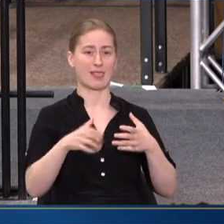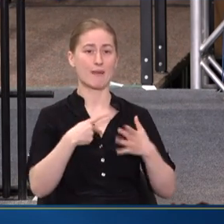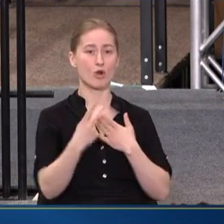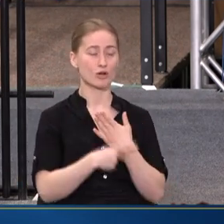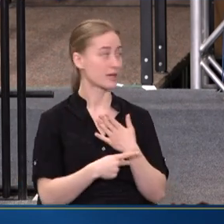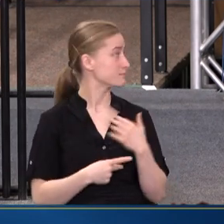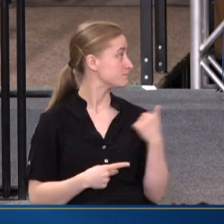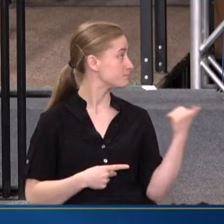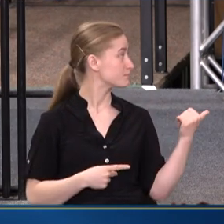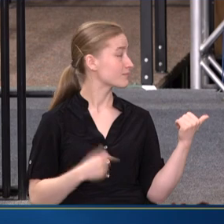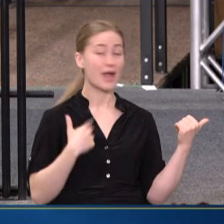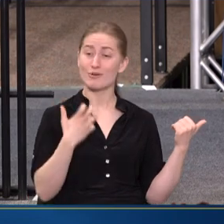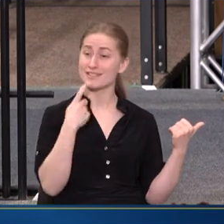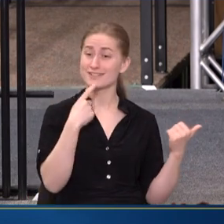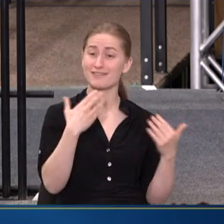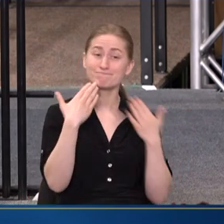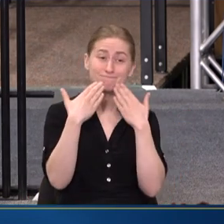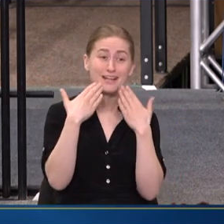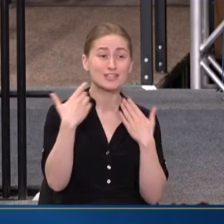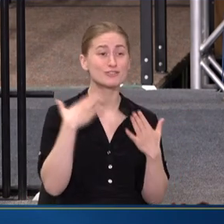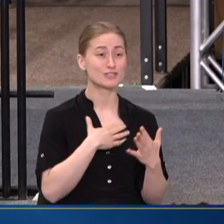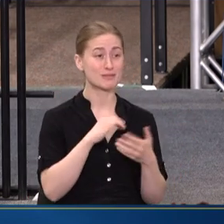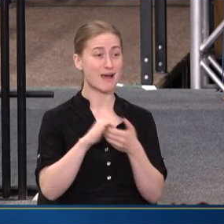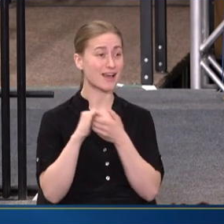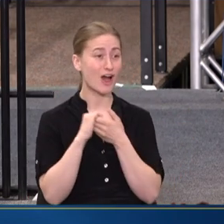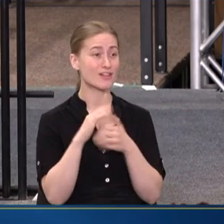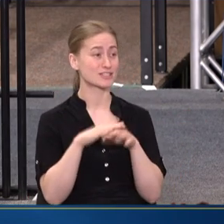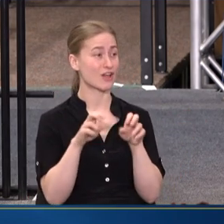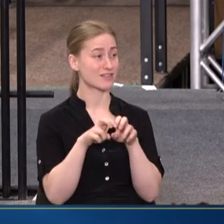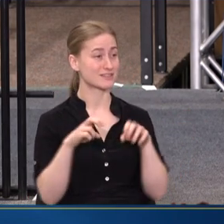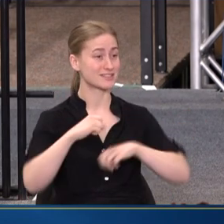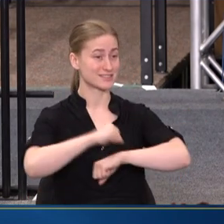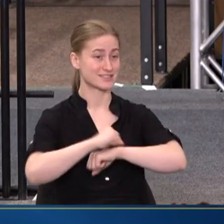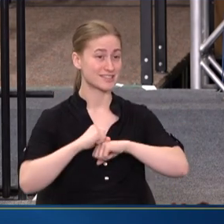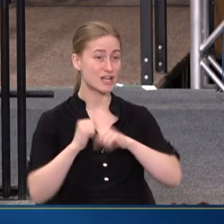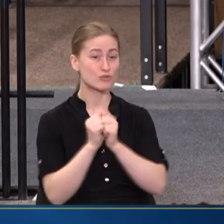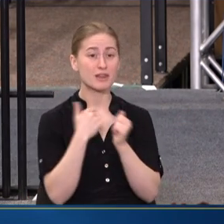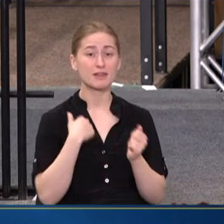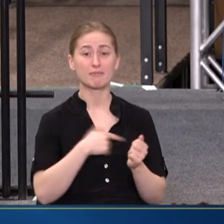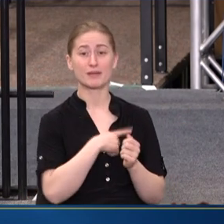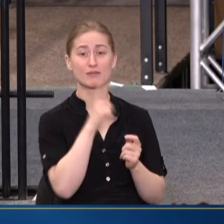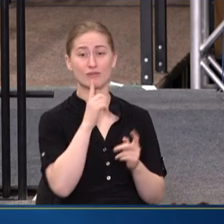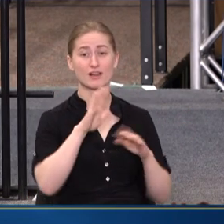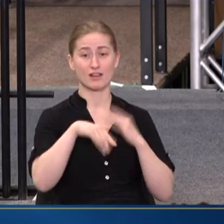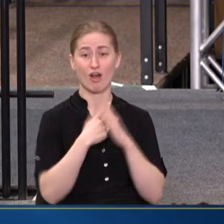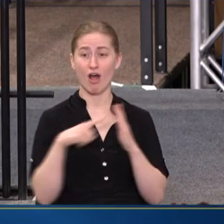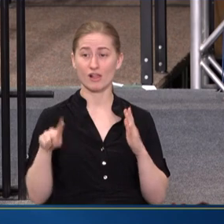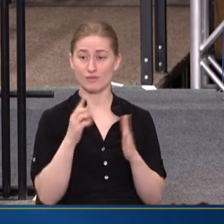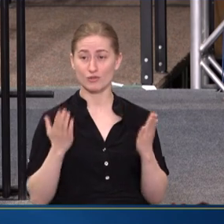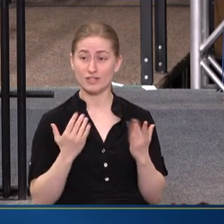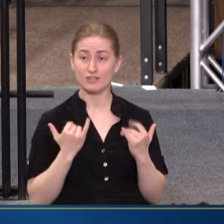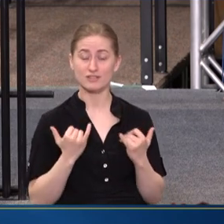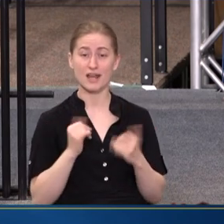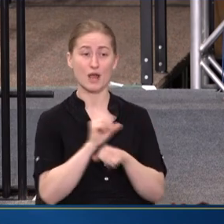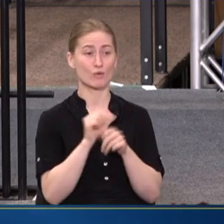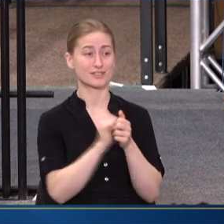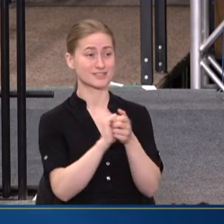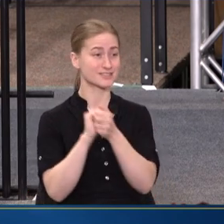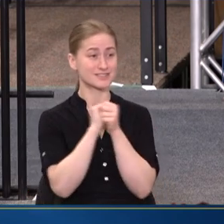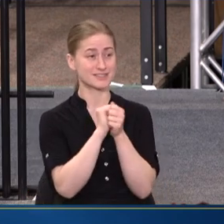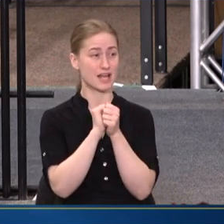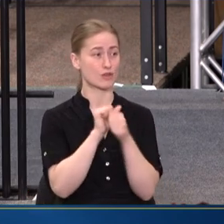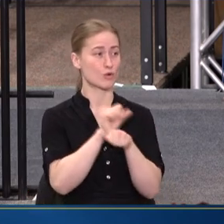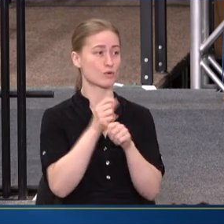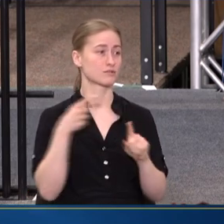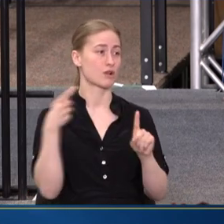AND I JUST WANT TO SAY THANK YOU TO MY COLLEAGUES ON THE STAGE WITH ME AND REALLY ALL OF YOU WHO ARE HERE TODAY WORKING TOGETHER TOWARDS